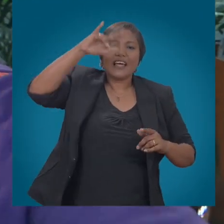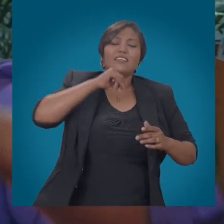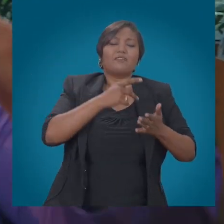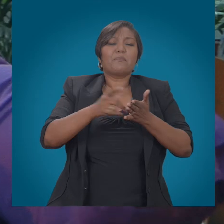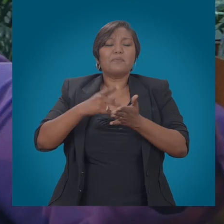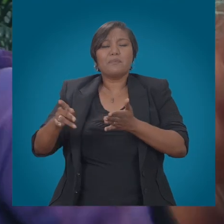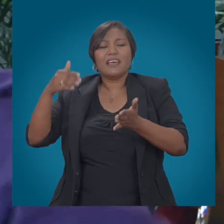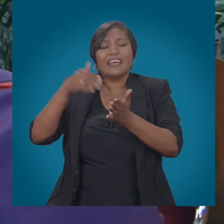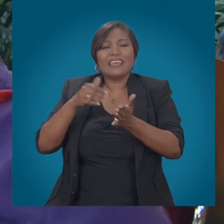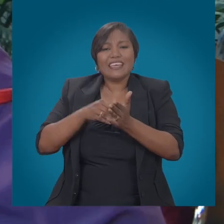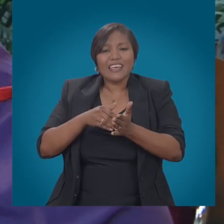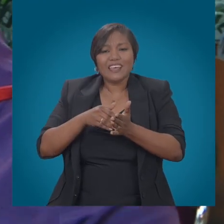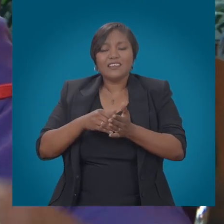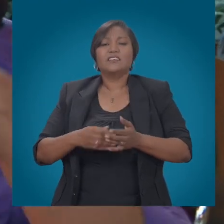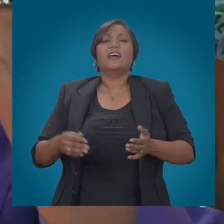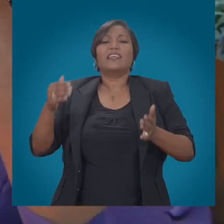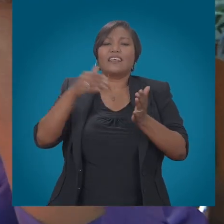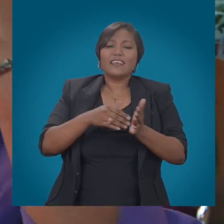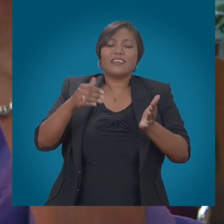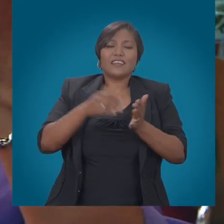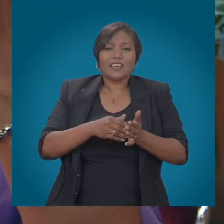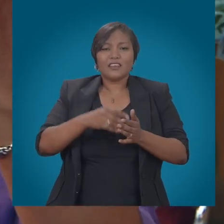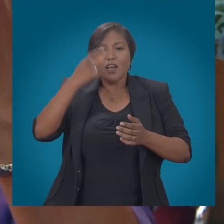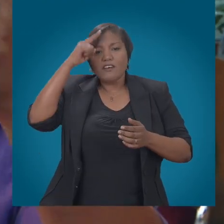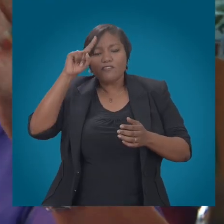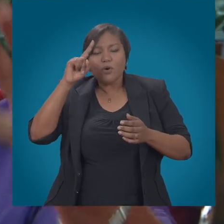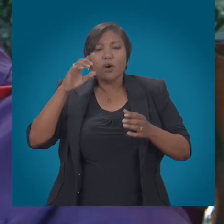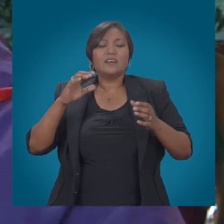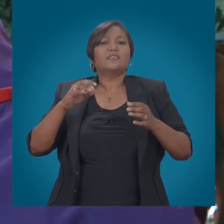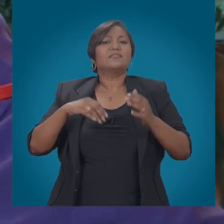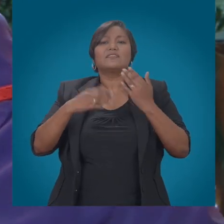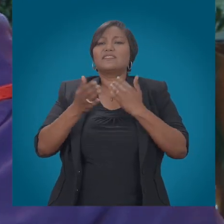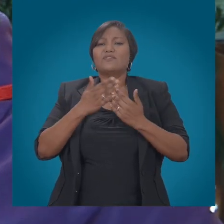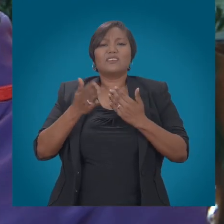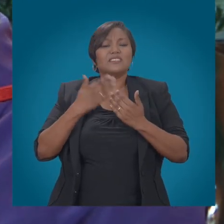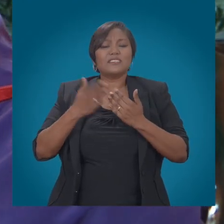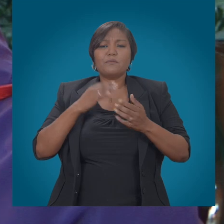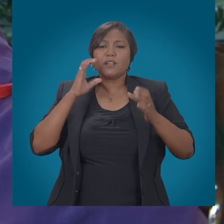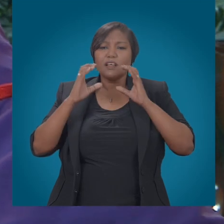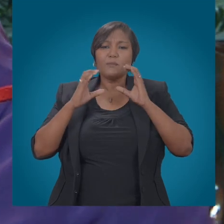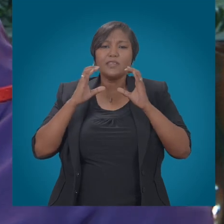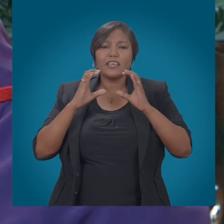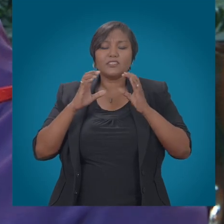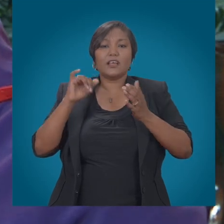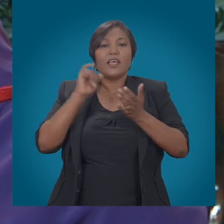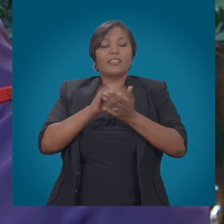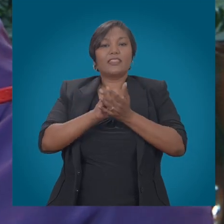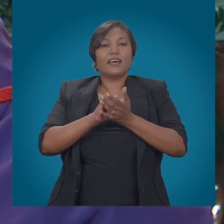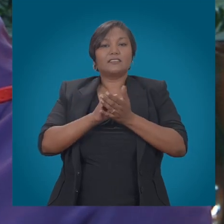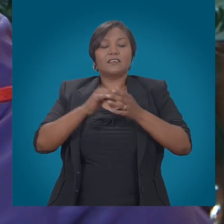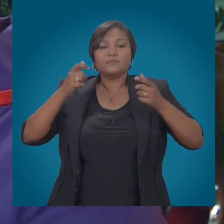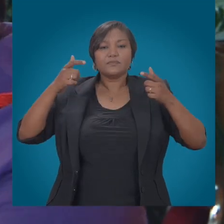roaming charges. Because I don't have to pay all of these excessive services, excessive fees to